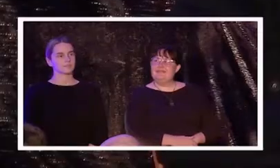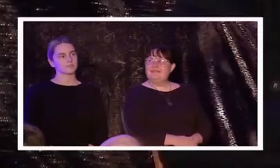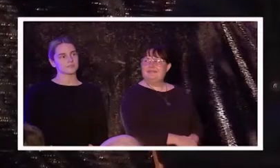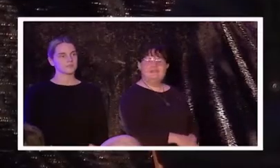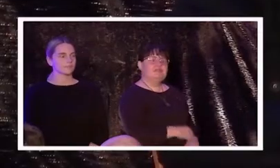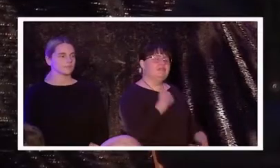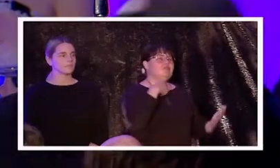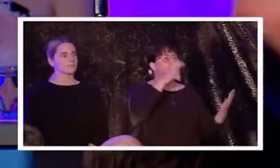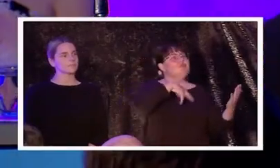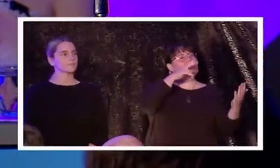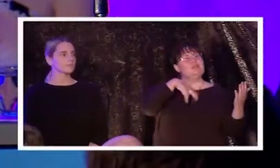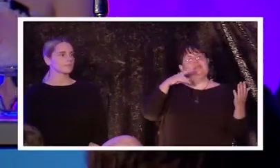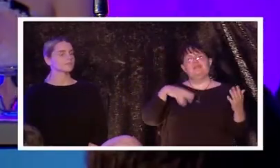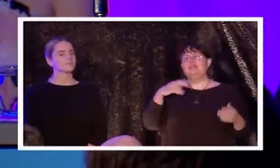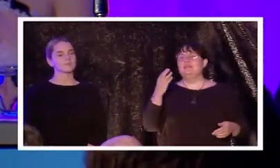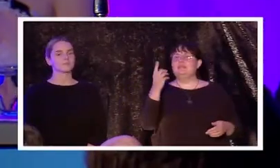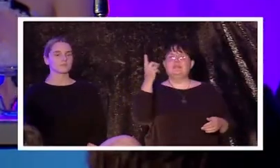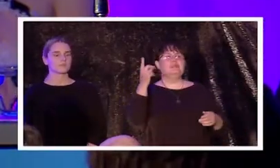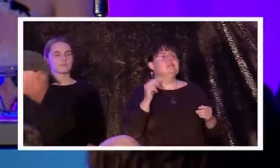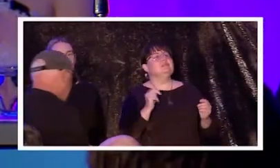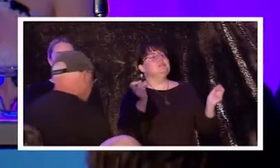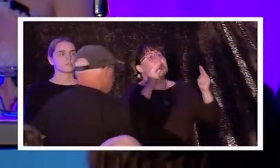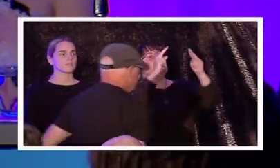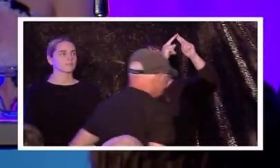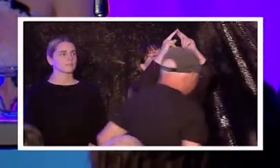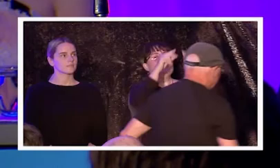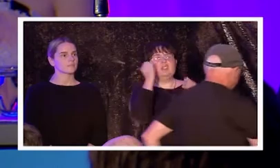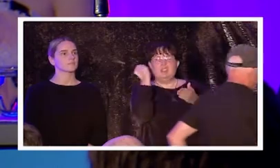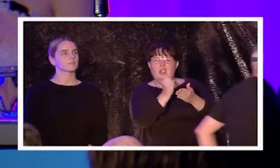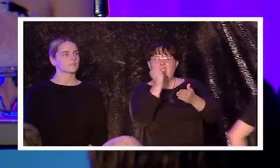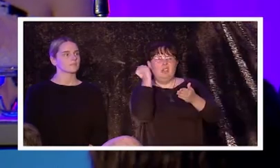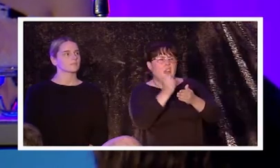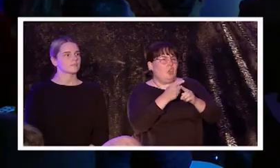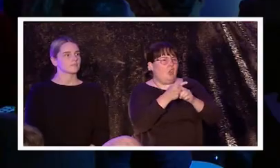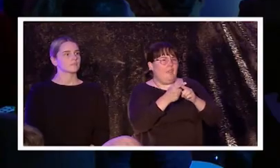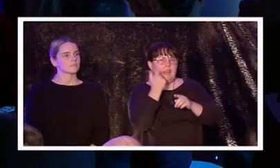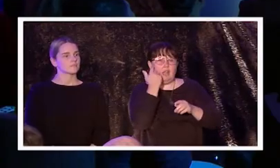I read that someone in Paris gets stabbed every 40 seconds.